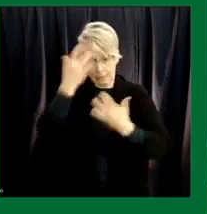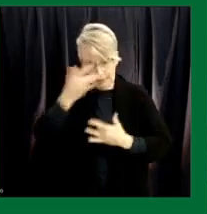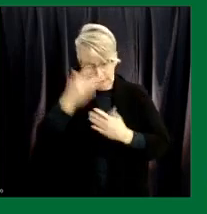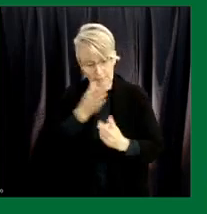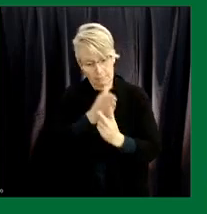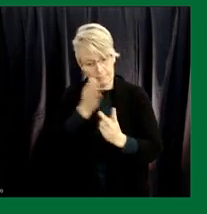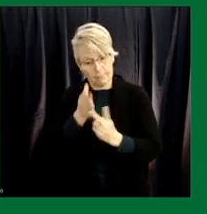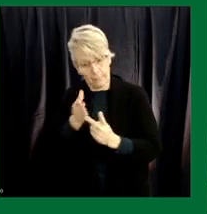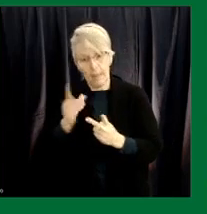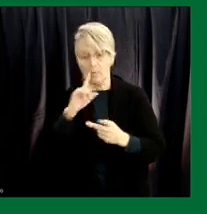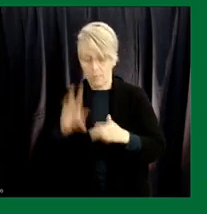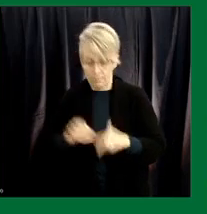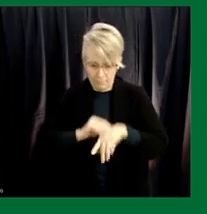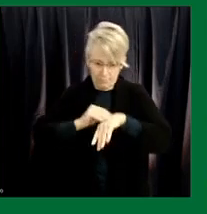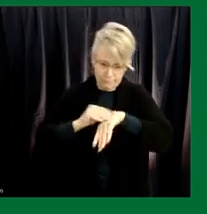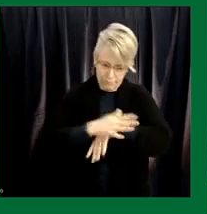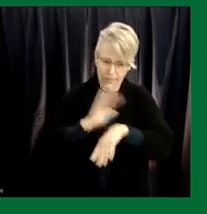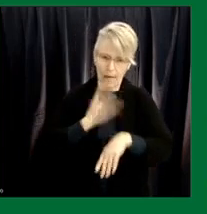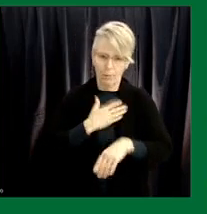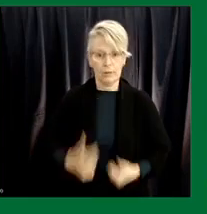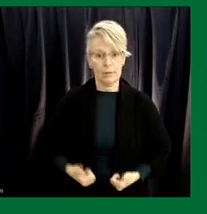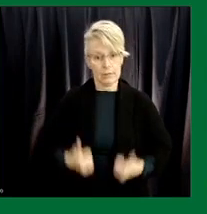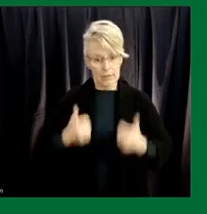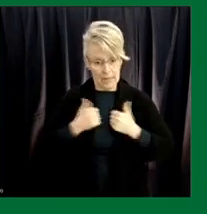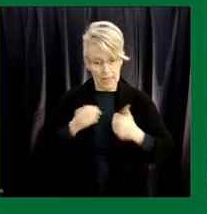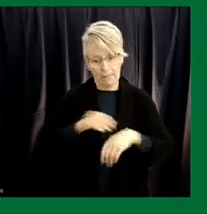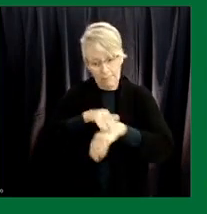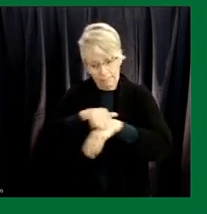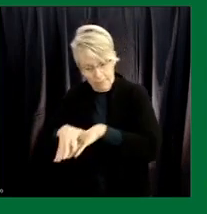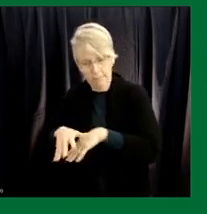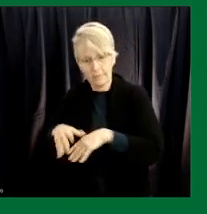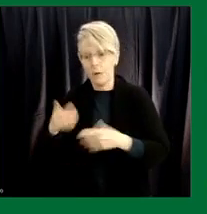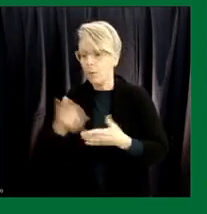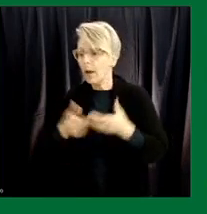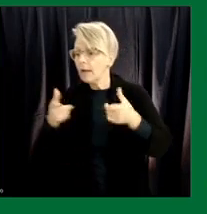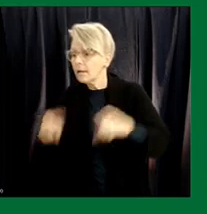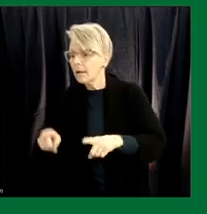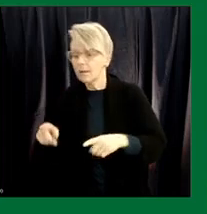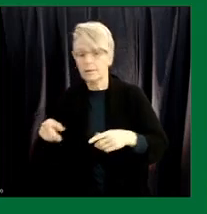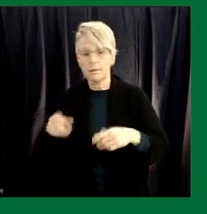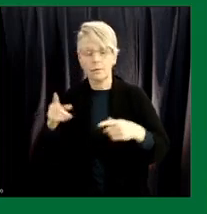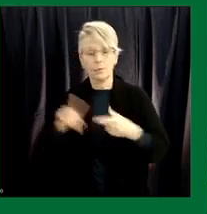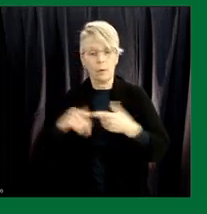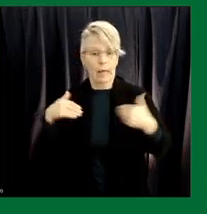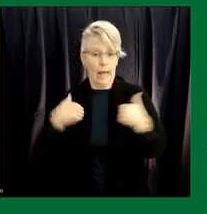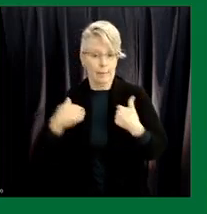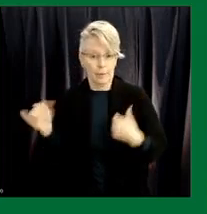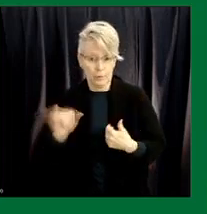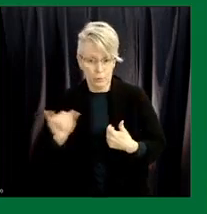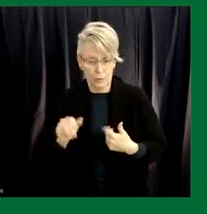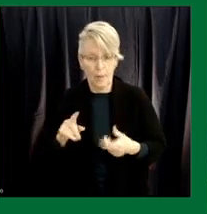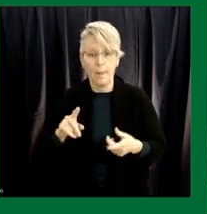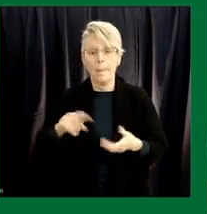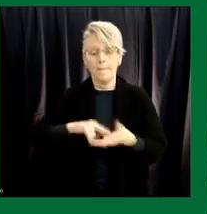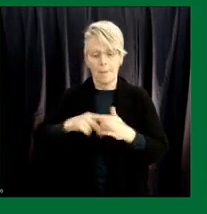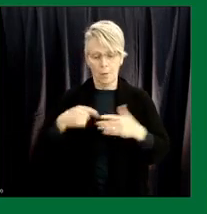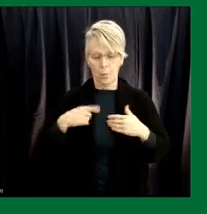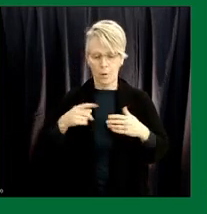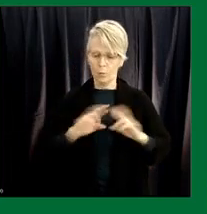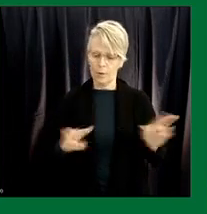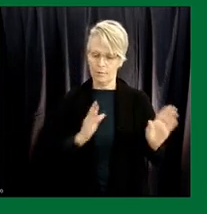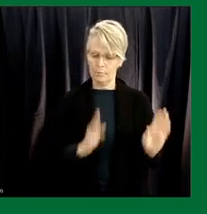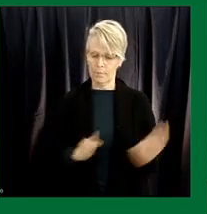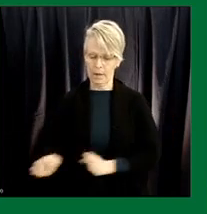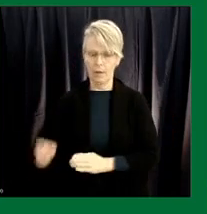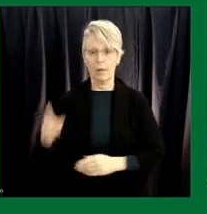impact on our lives and that of our animals. It will help us to prepare and be better prepared for future emerging